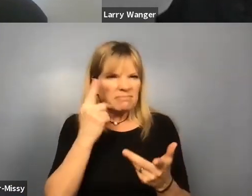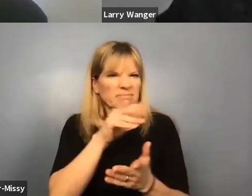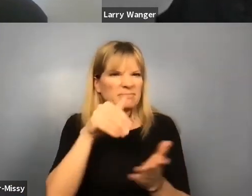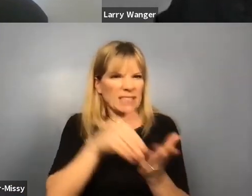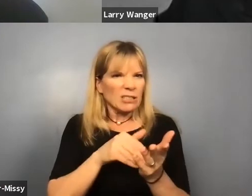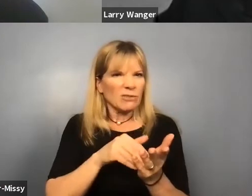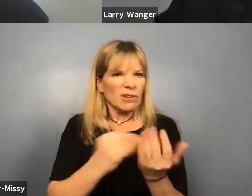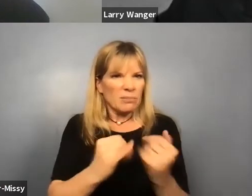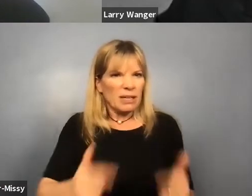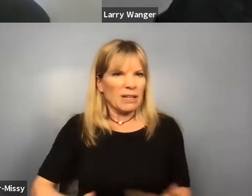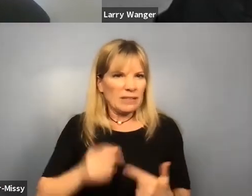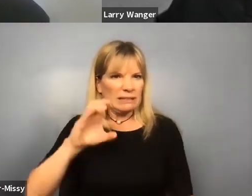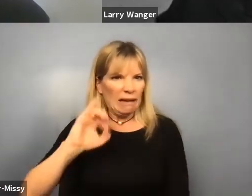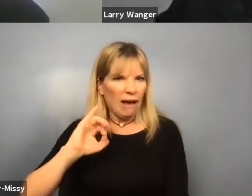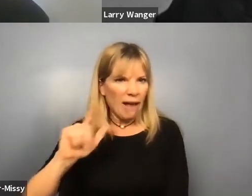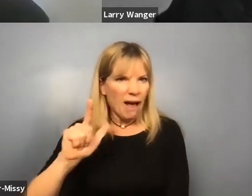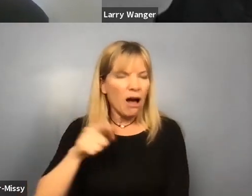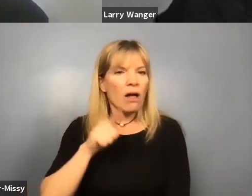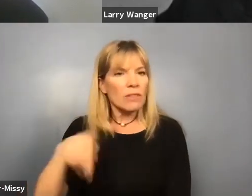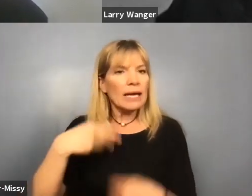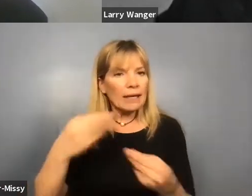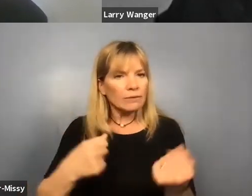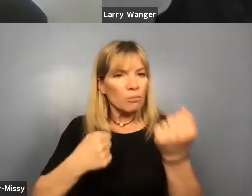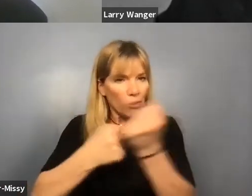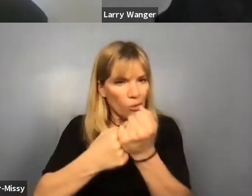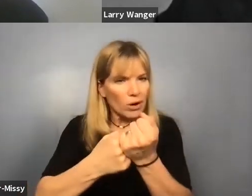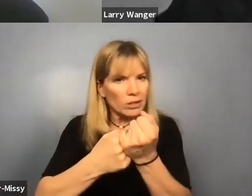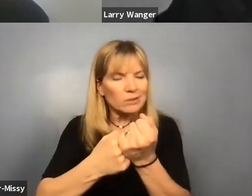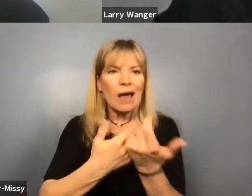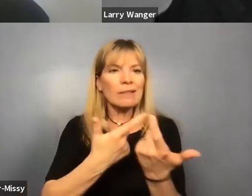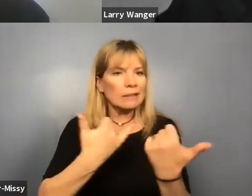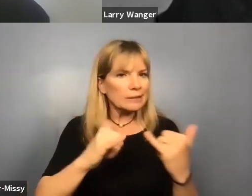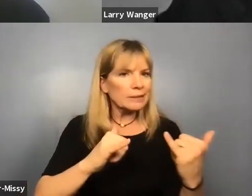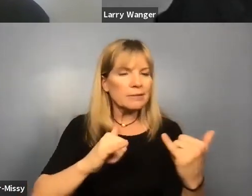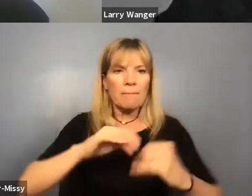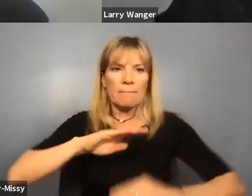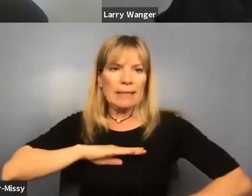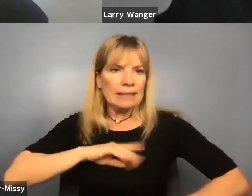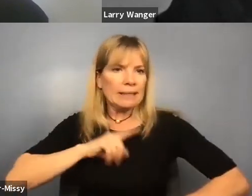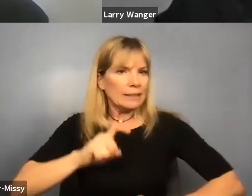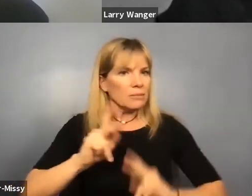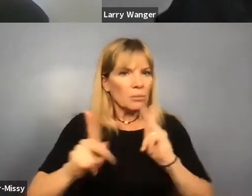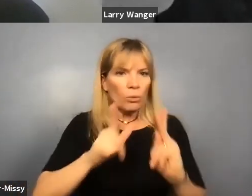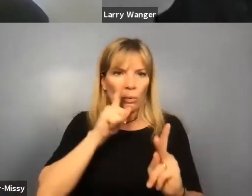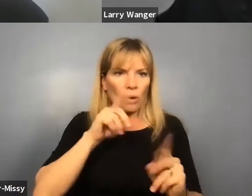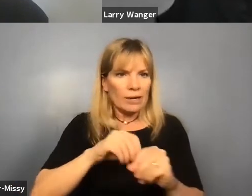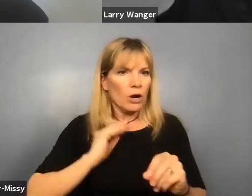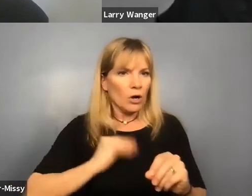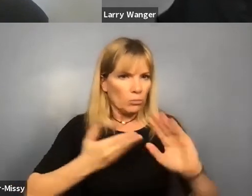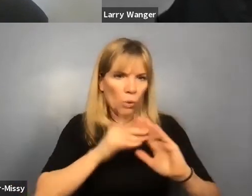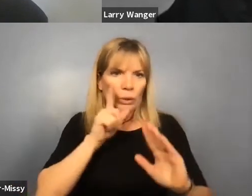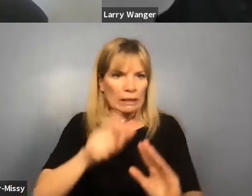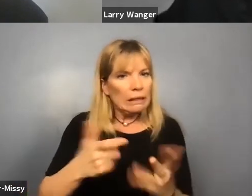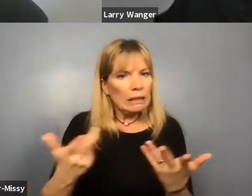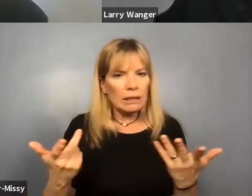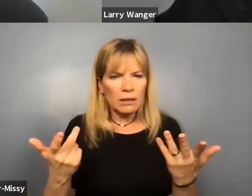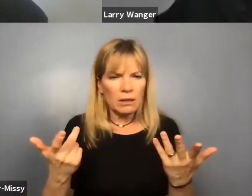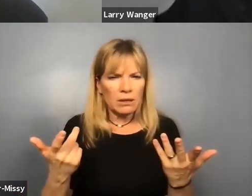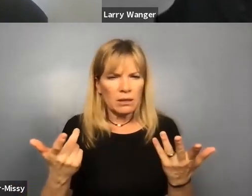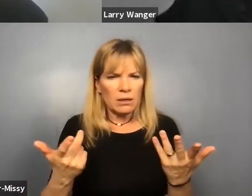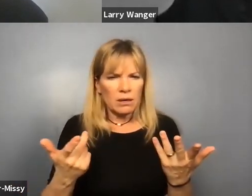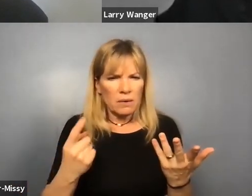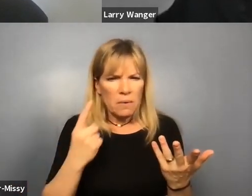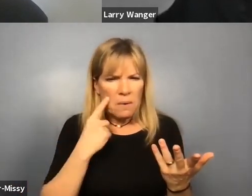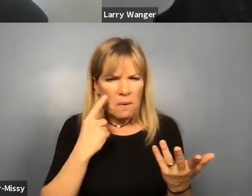living continue to provide those supports and meet the needs of, of individuals in our community. Um, I think that the need